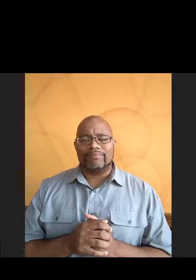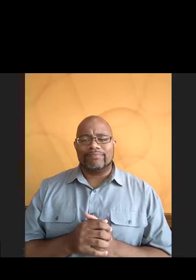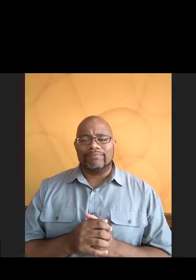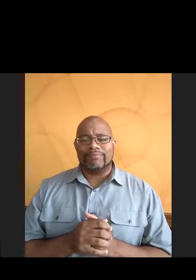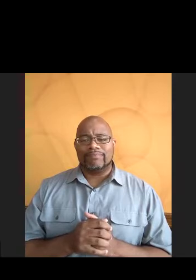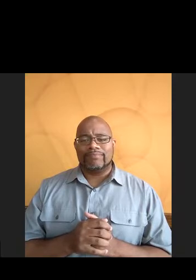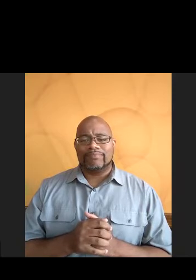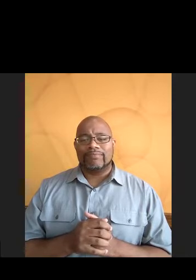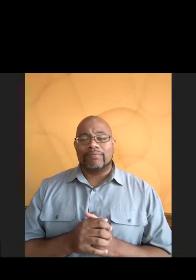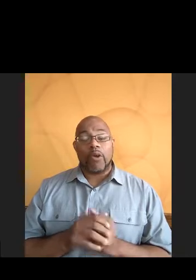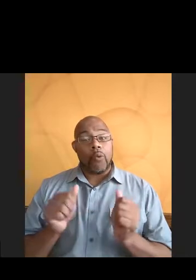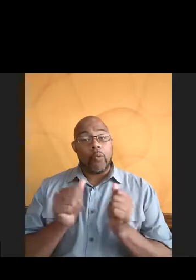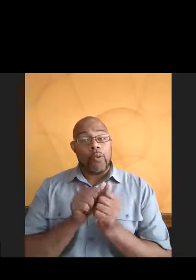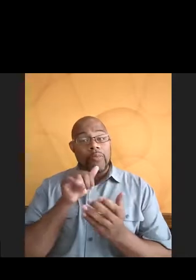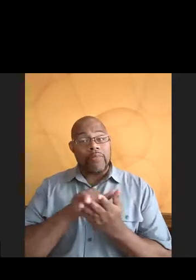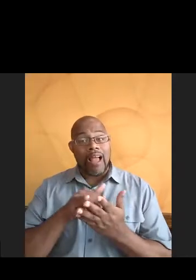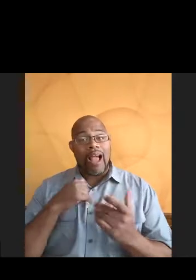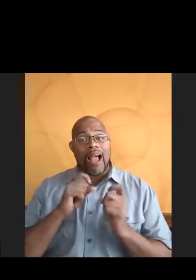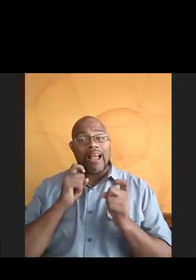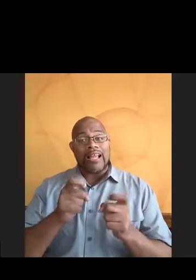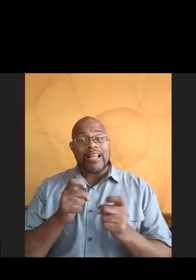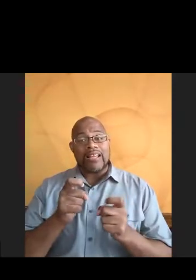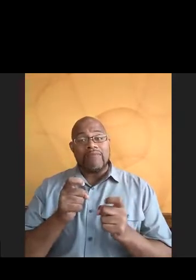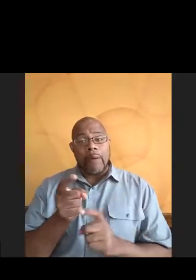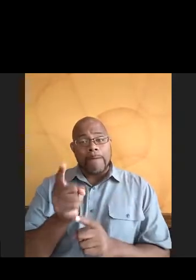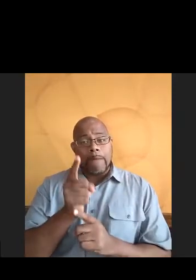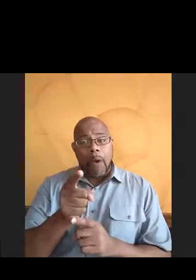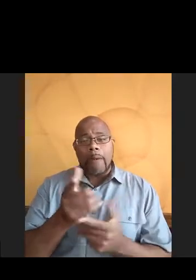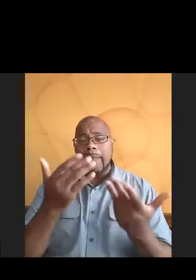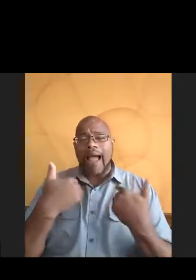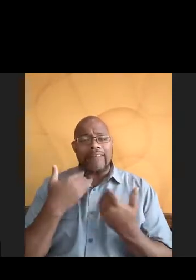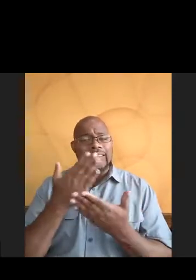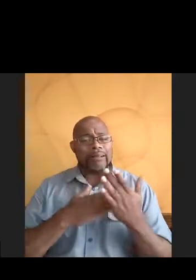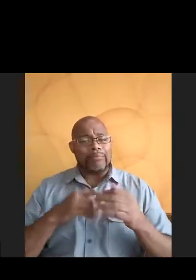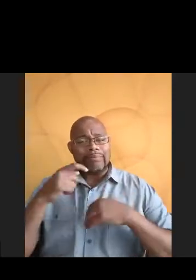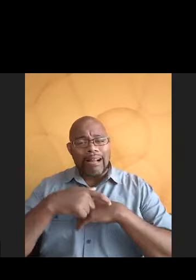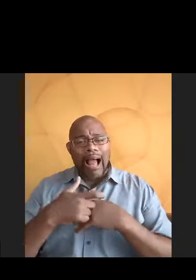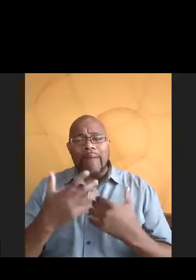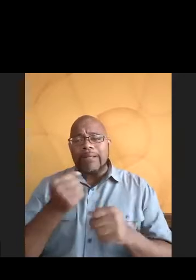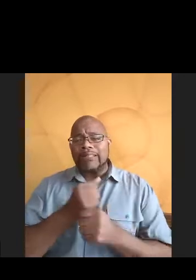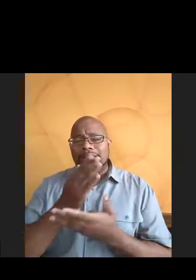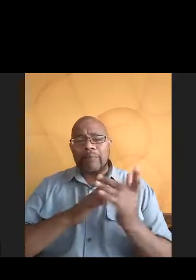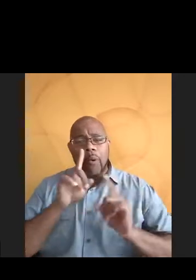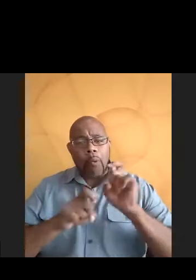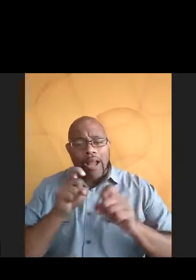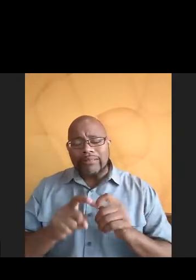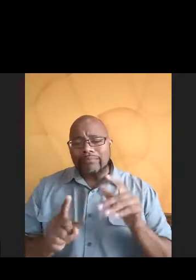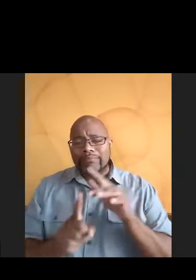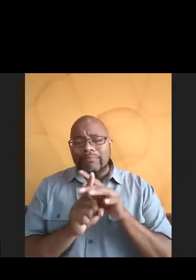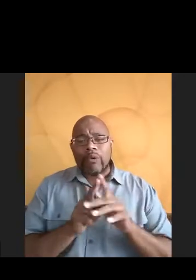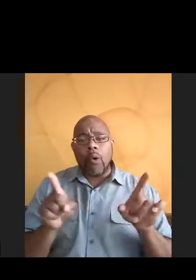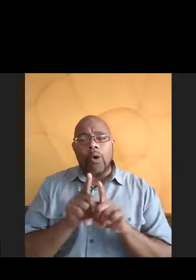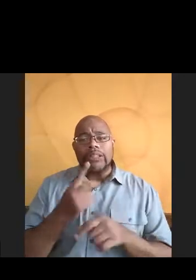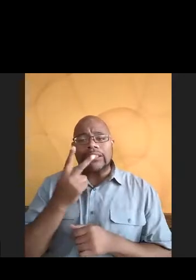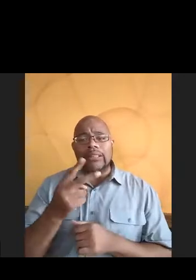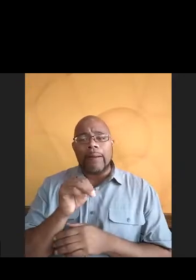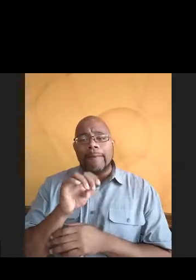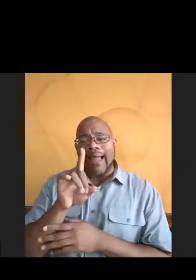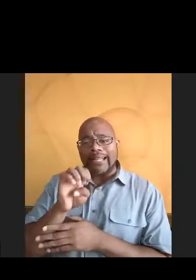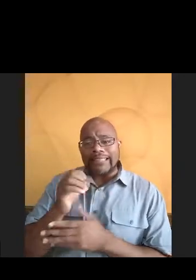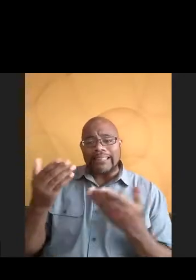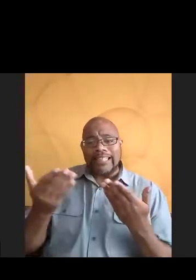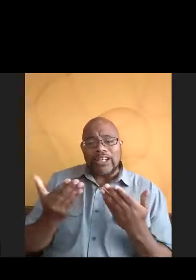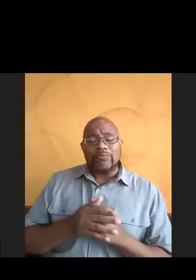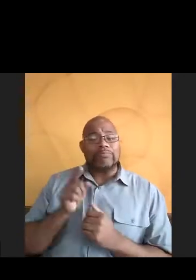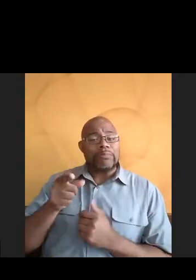So with that, I'll give it a moment. You guys might have some time, get some questions going. I also see Maddie is here.